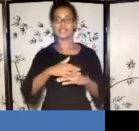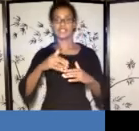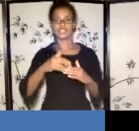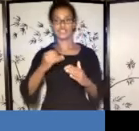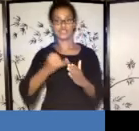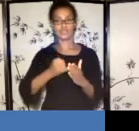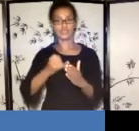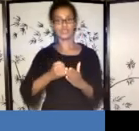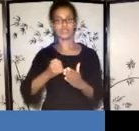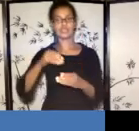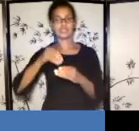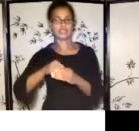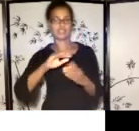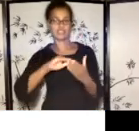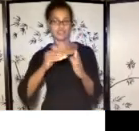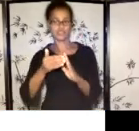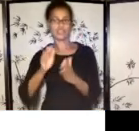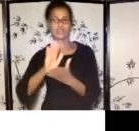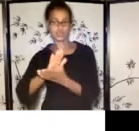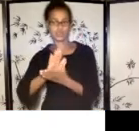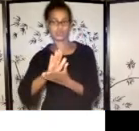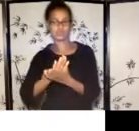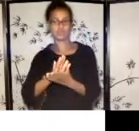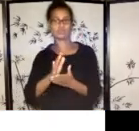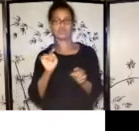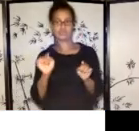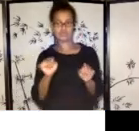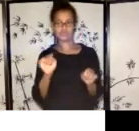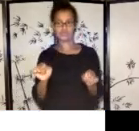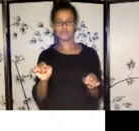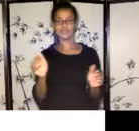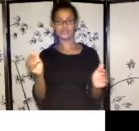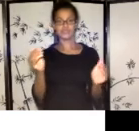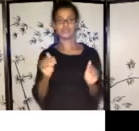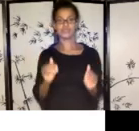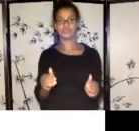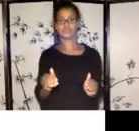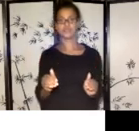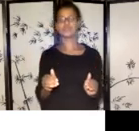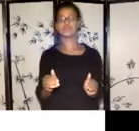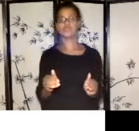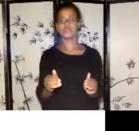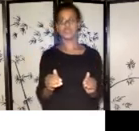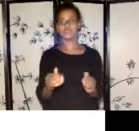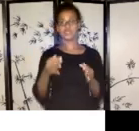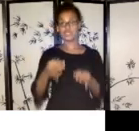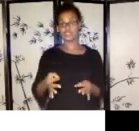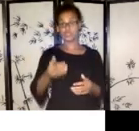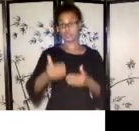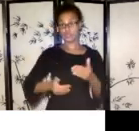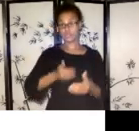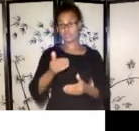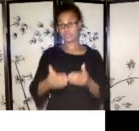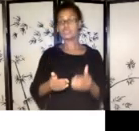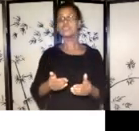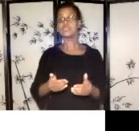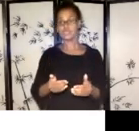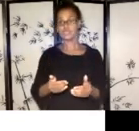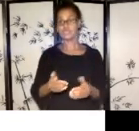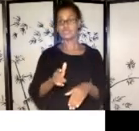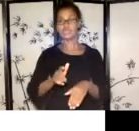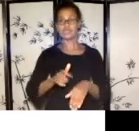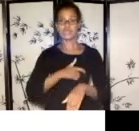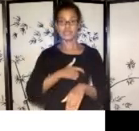And the jury process. So it's about four month turnaround time from the deadline date